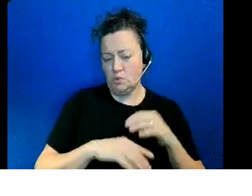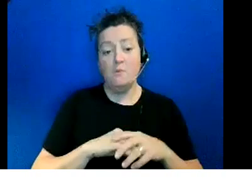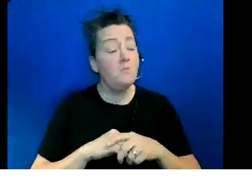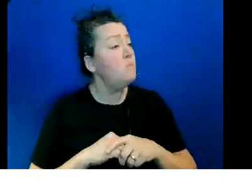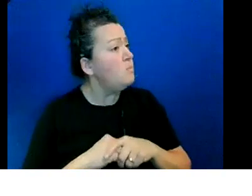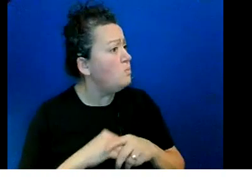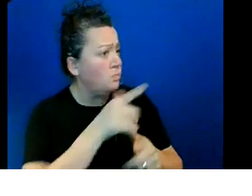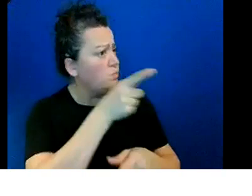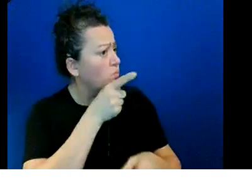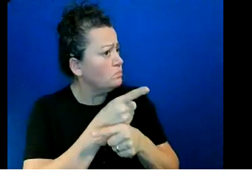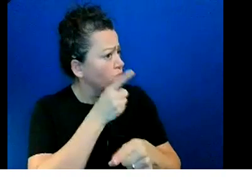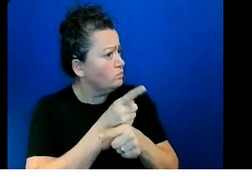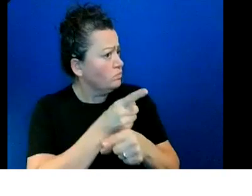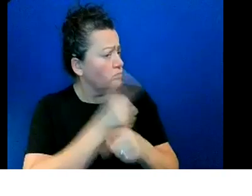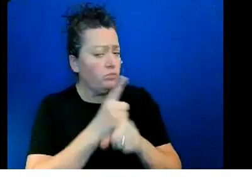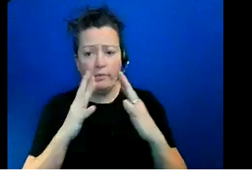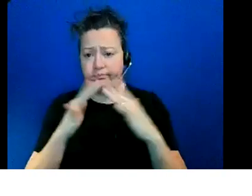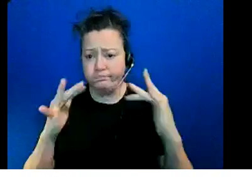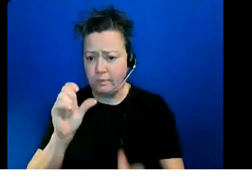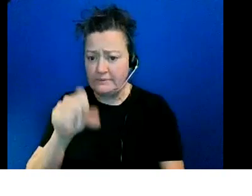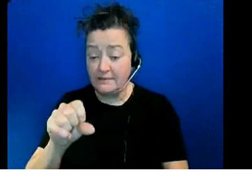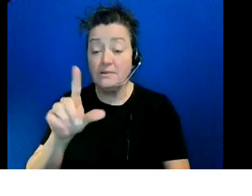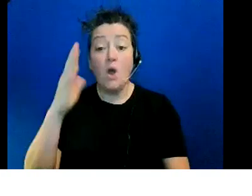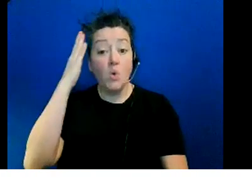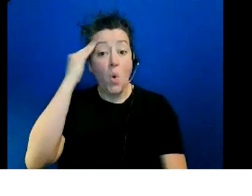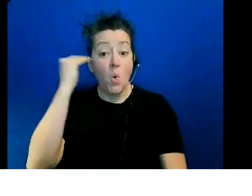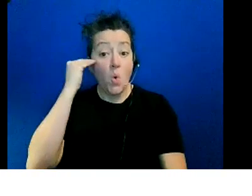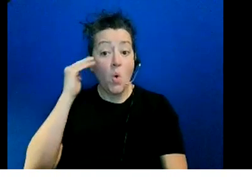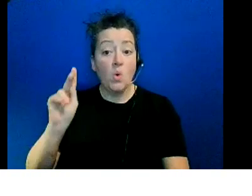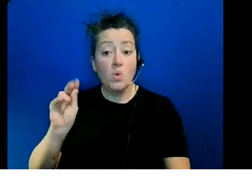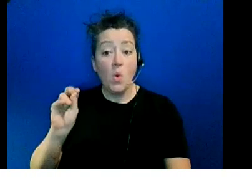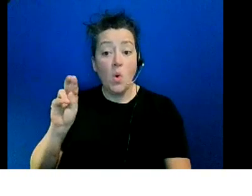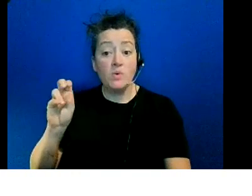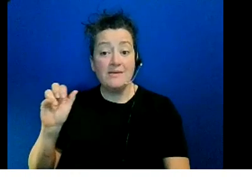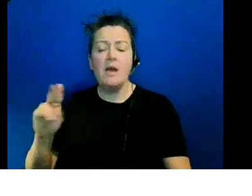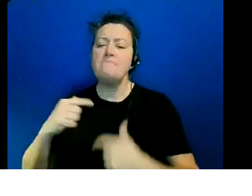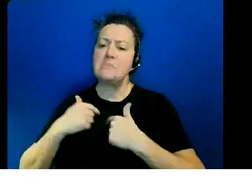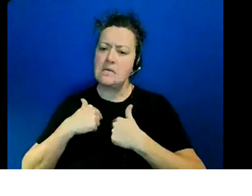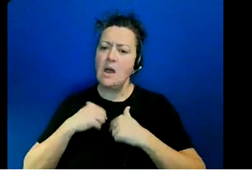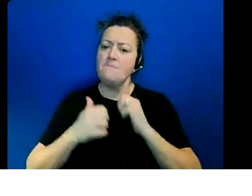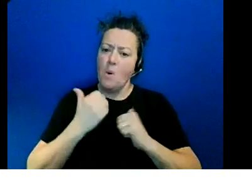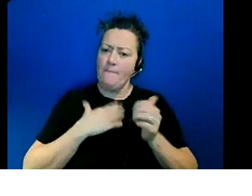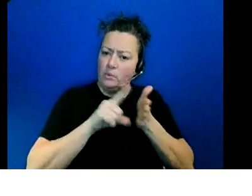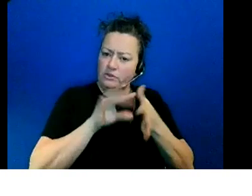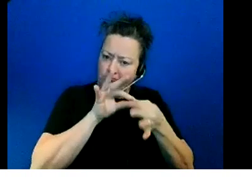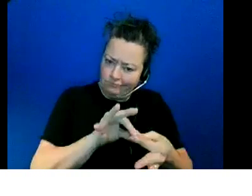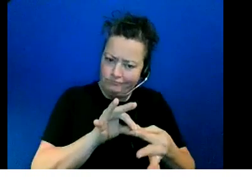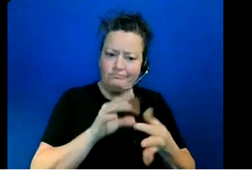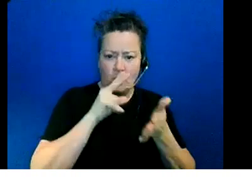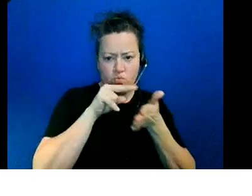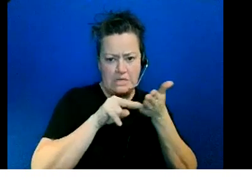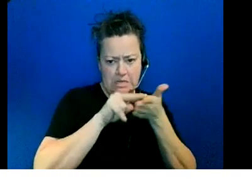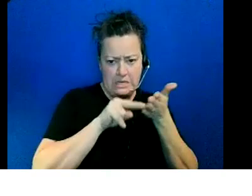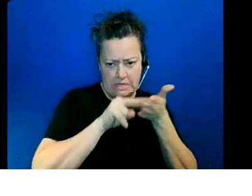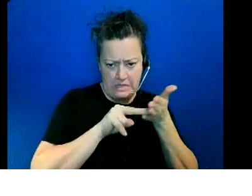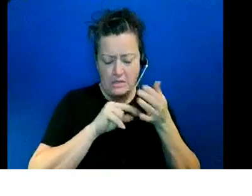absolutely like kids for example in korean um i mean i i am mostly involved in reading research and we